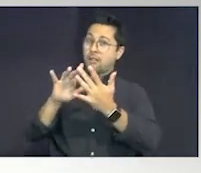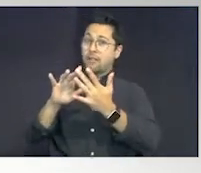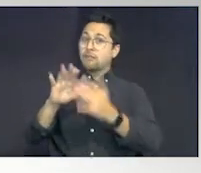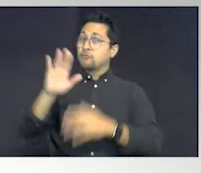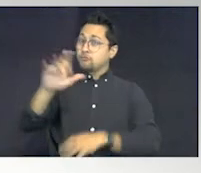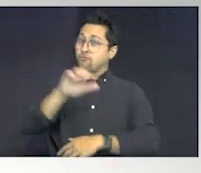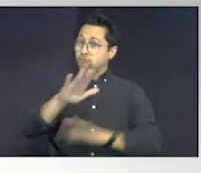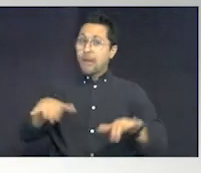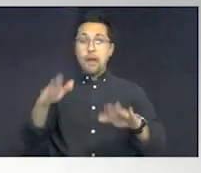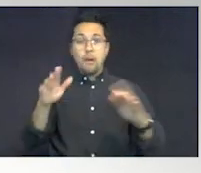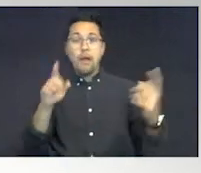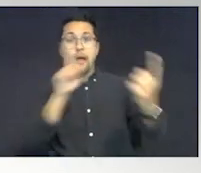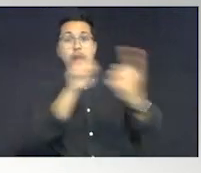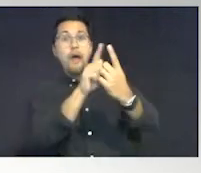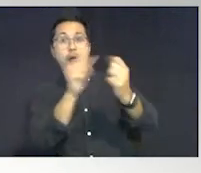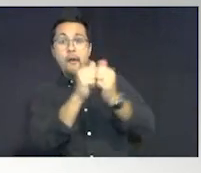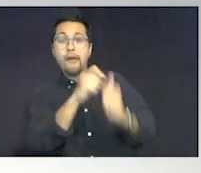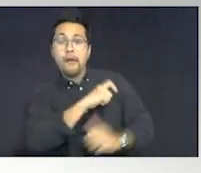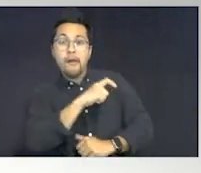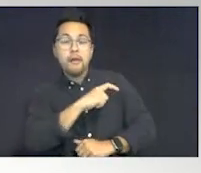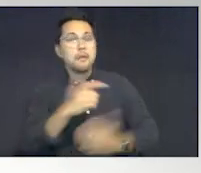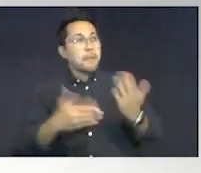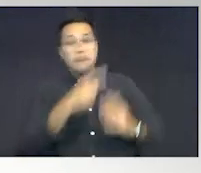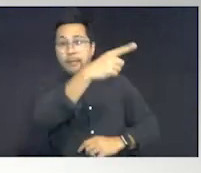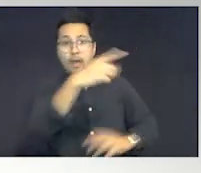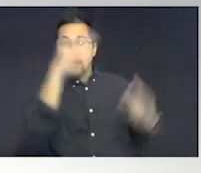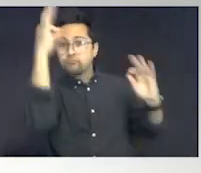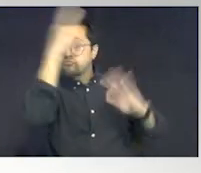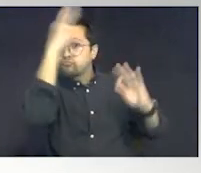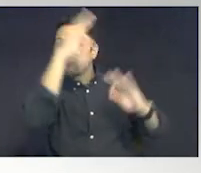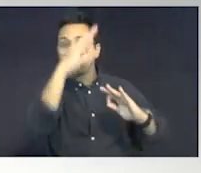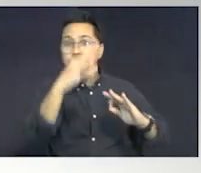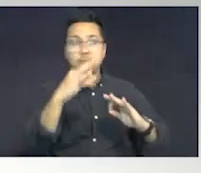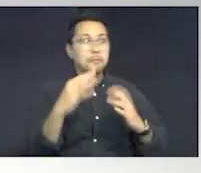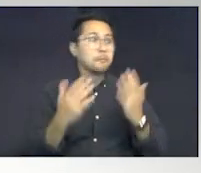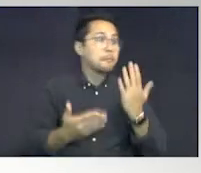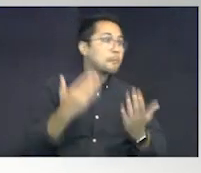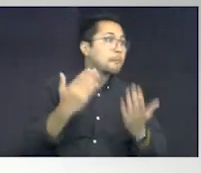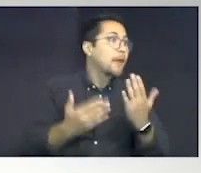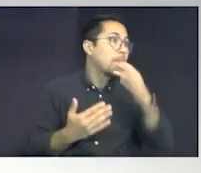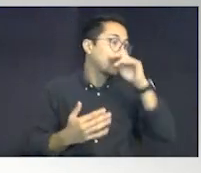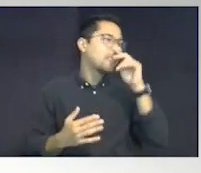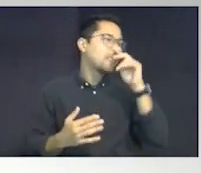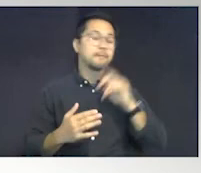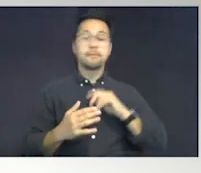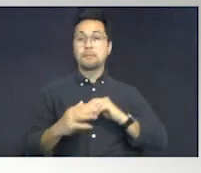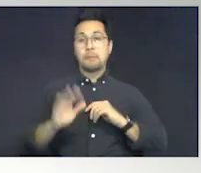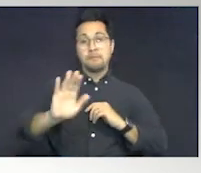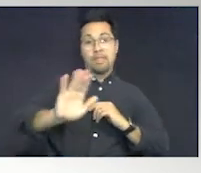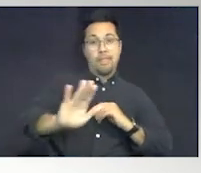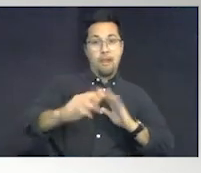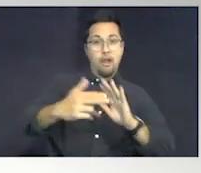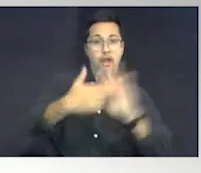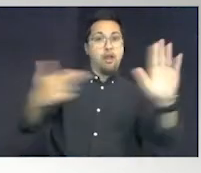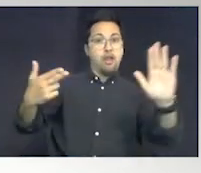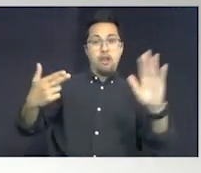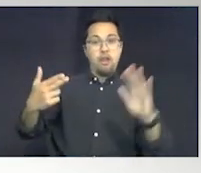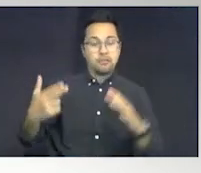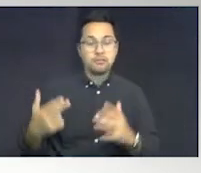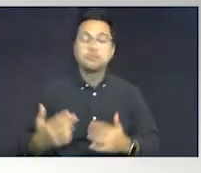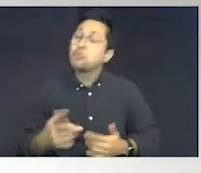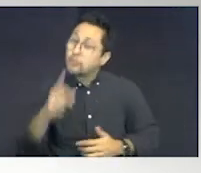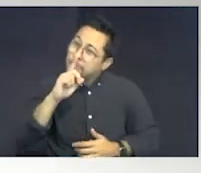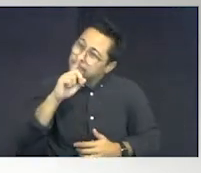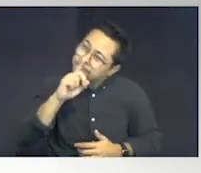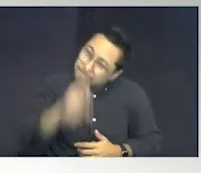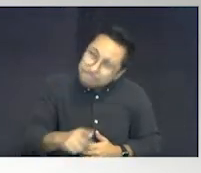have with law enforcement. We may be completely unaware of perhaps the condition. So it's very, very,